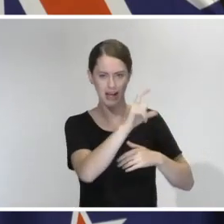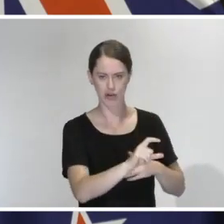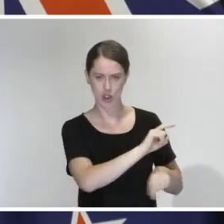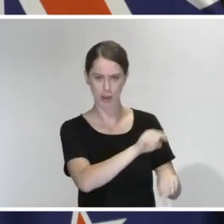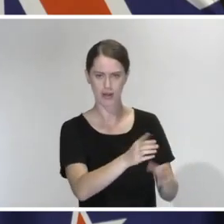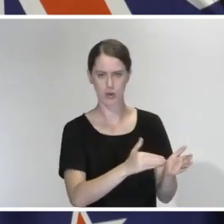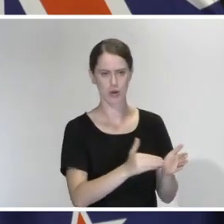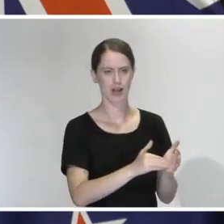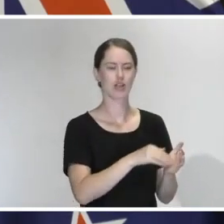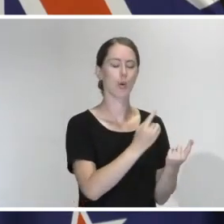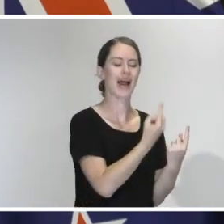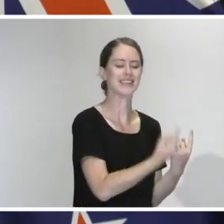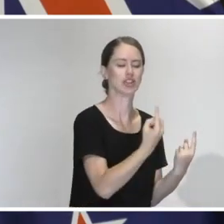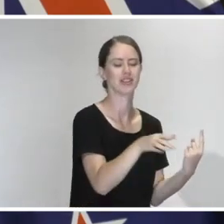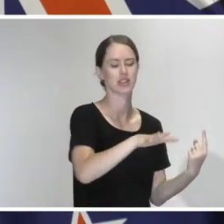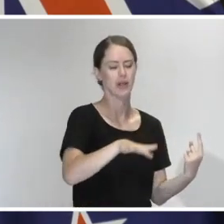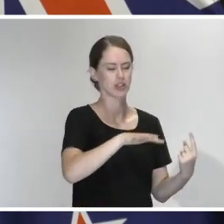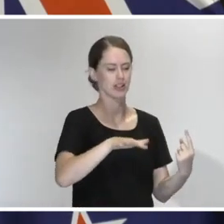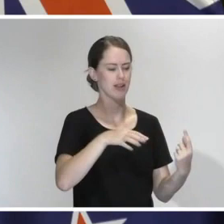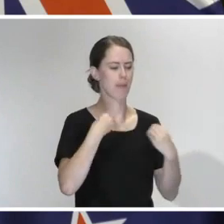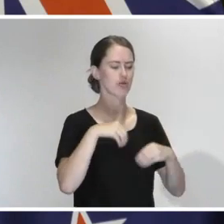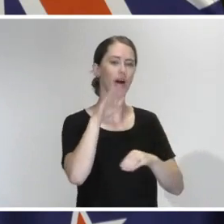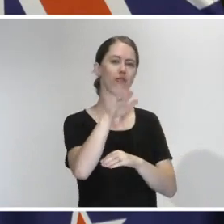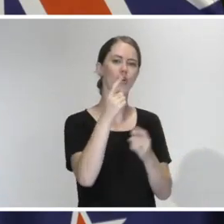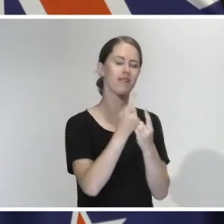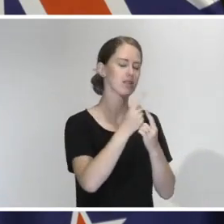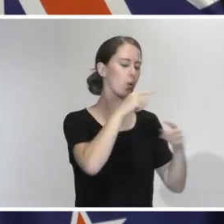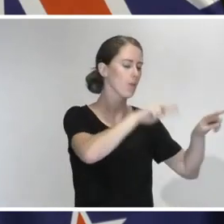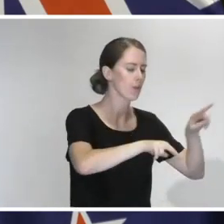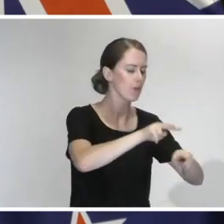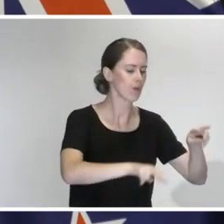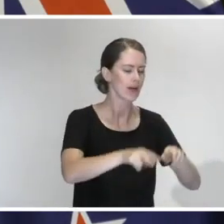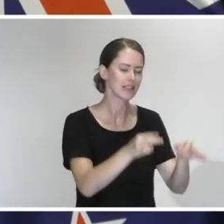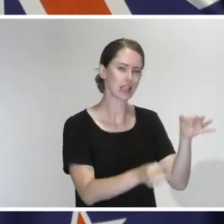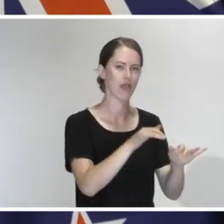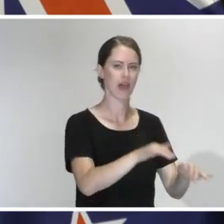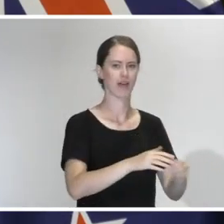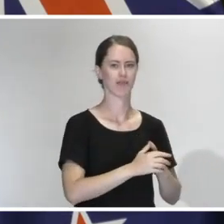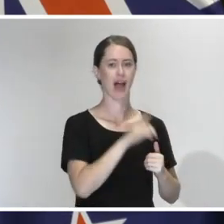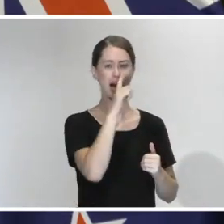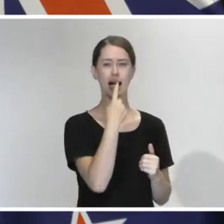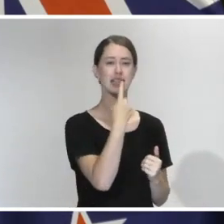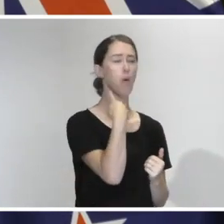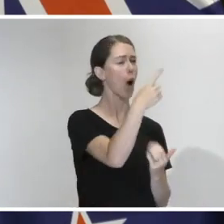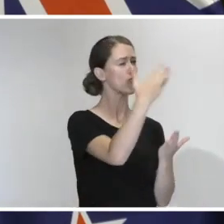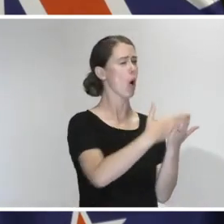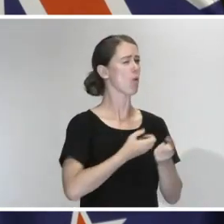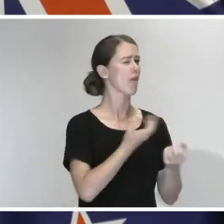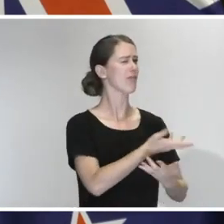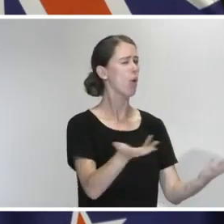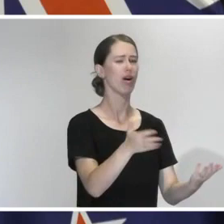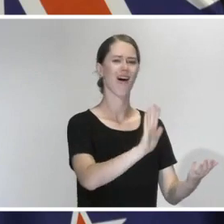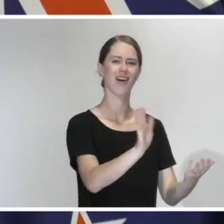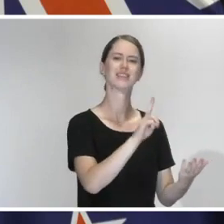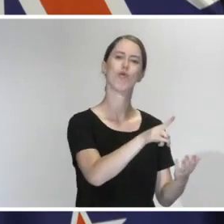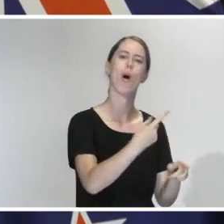made all on a case-by-case basis by the Ministry of Foreign Affairs and Trade on the ground. So, I don't want to say that's a blanket provision, but it does exist